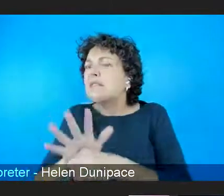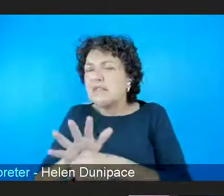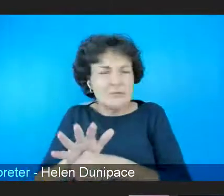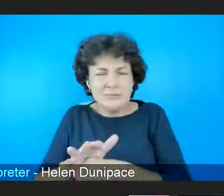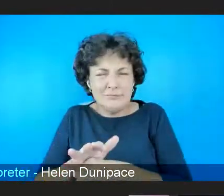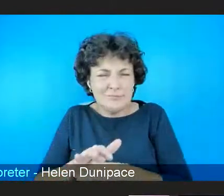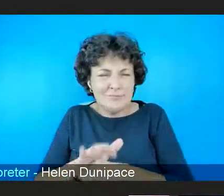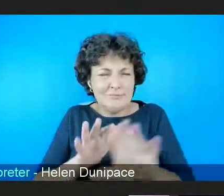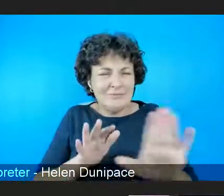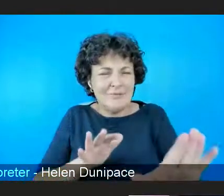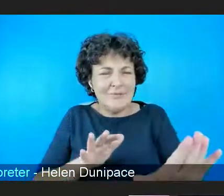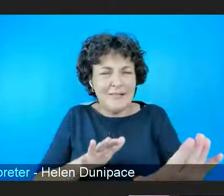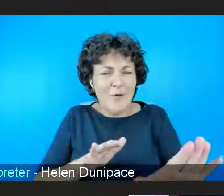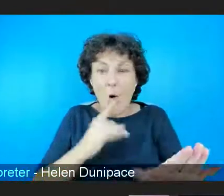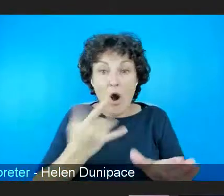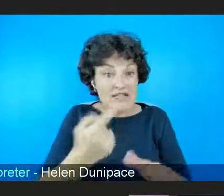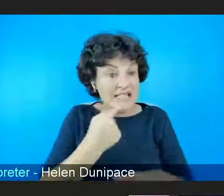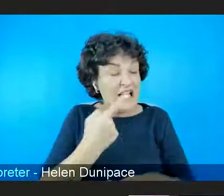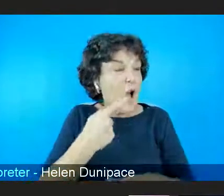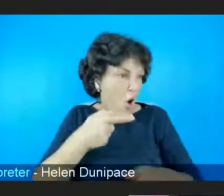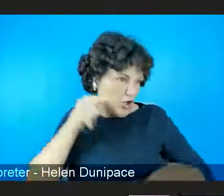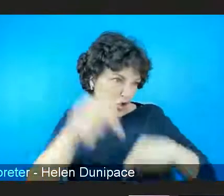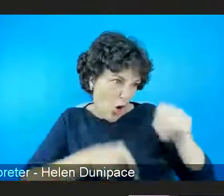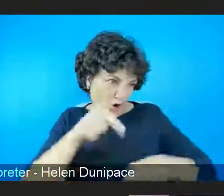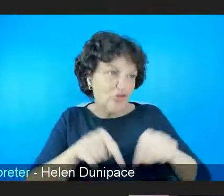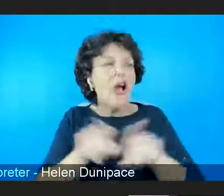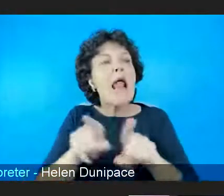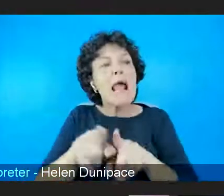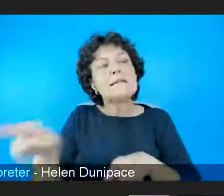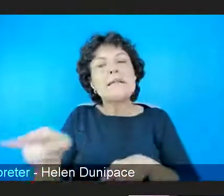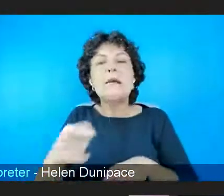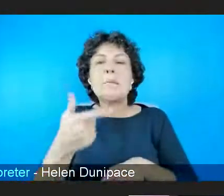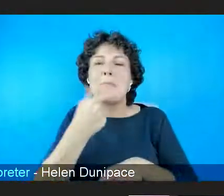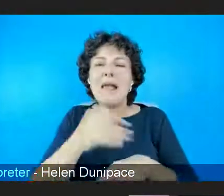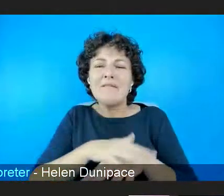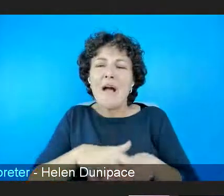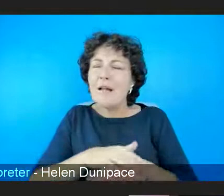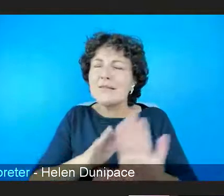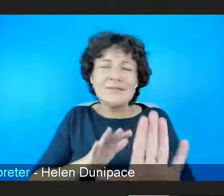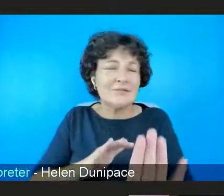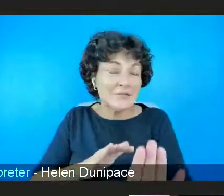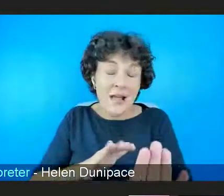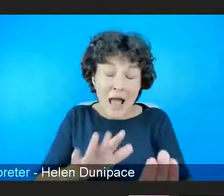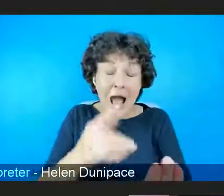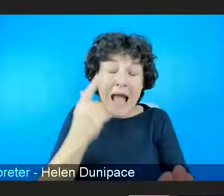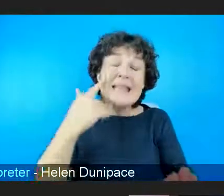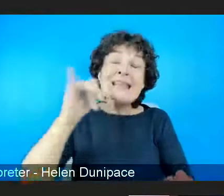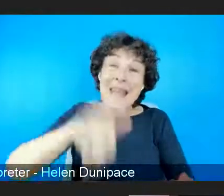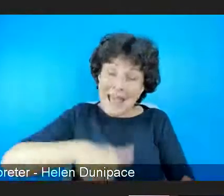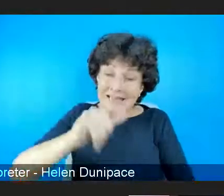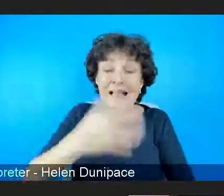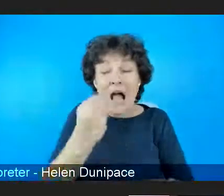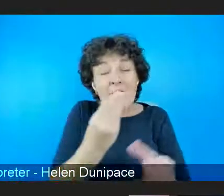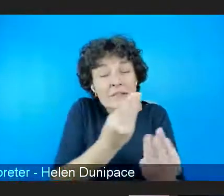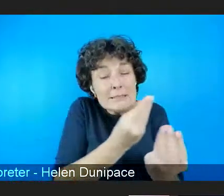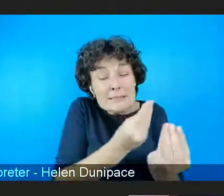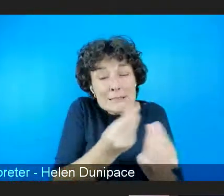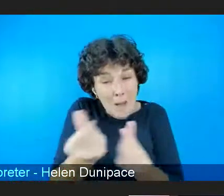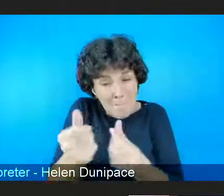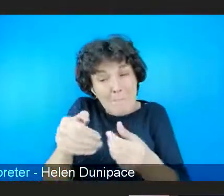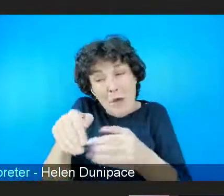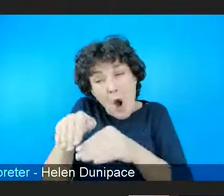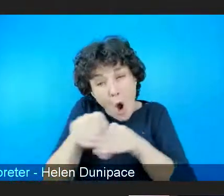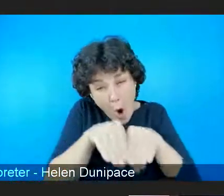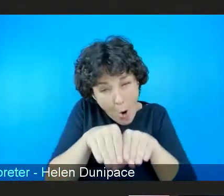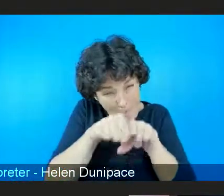are no elements in common, there are. But I think we need to take men's violence against women seriously, as men's violence against women,